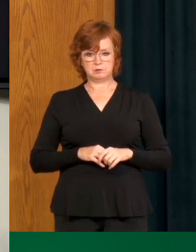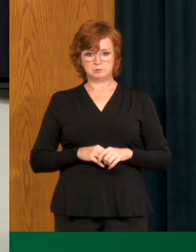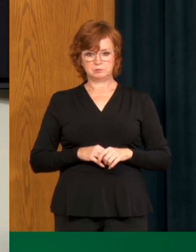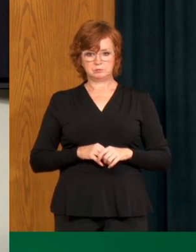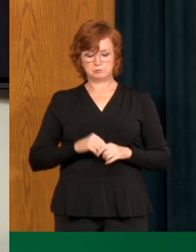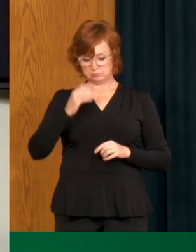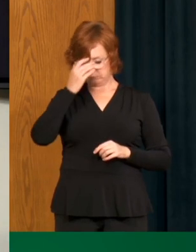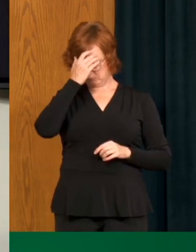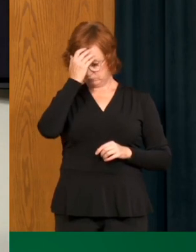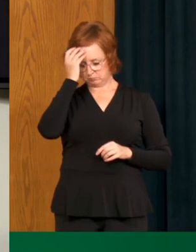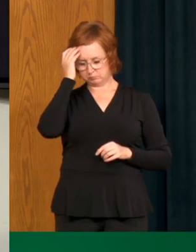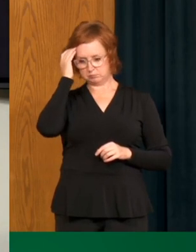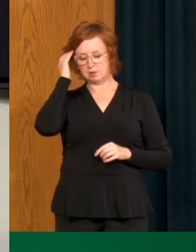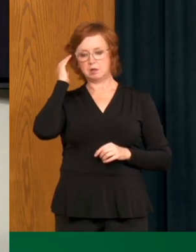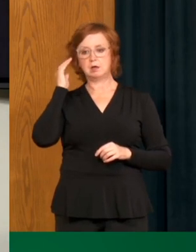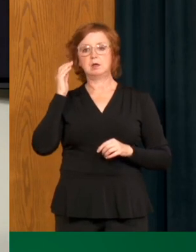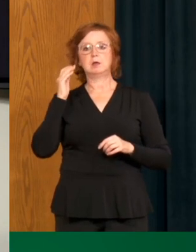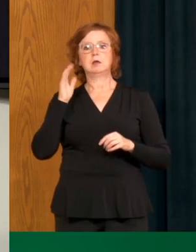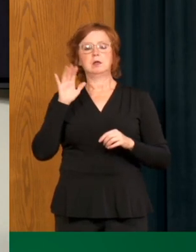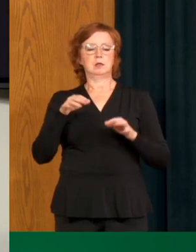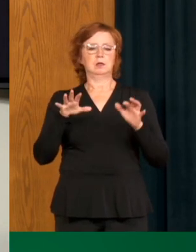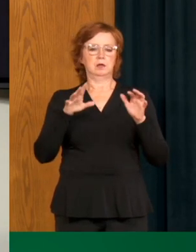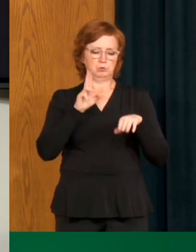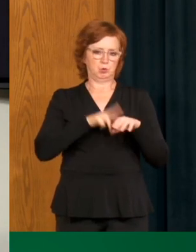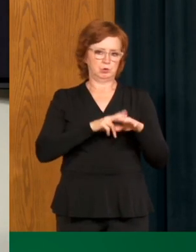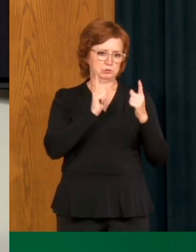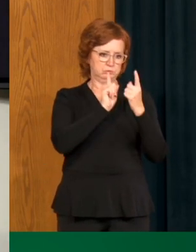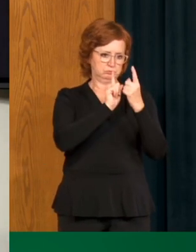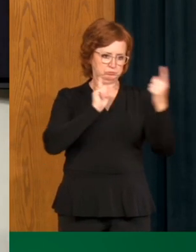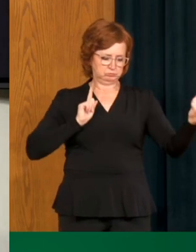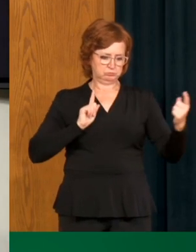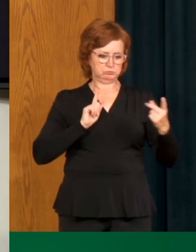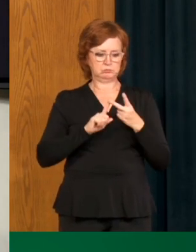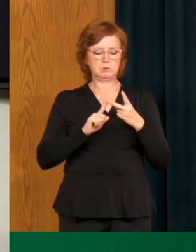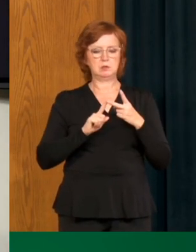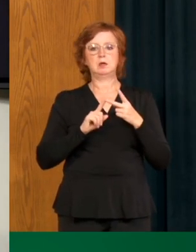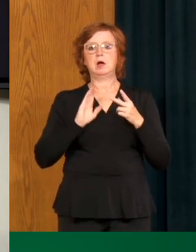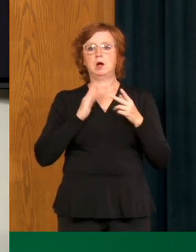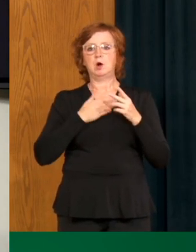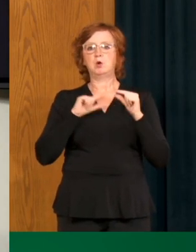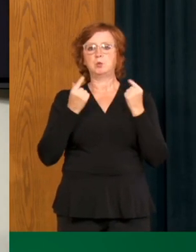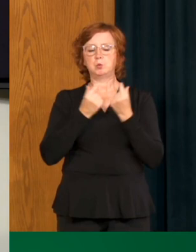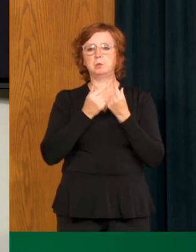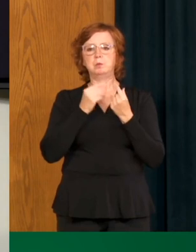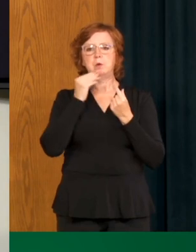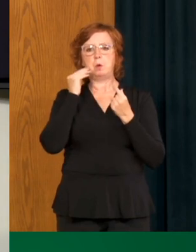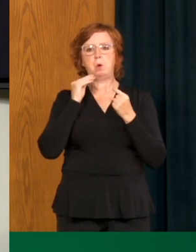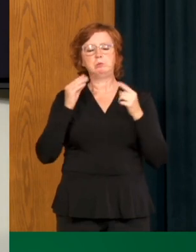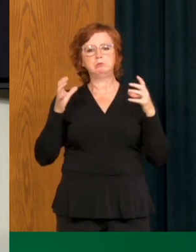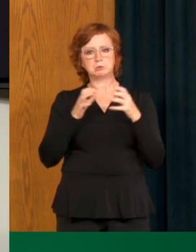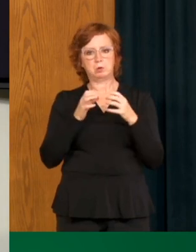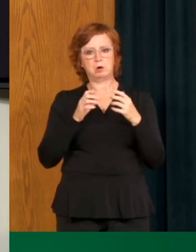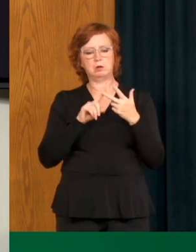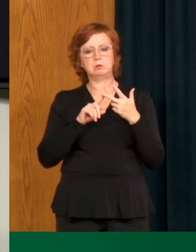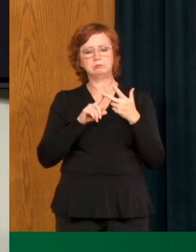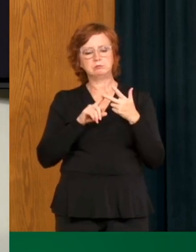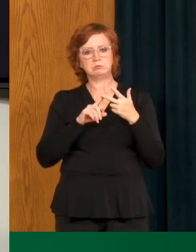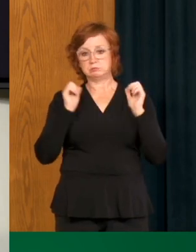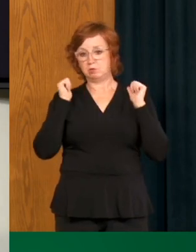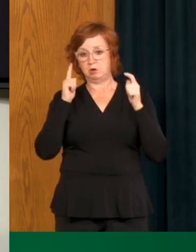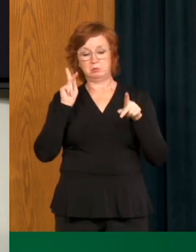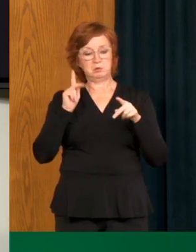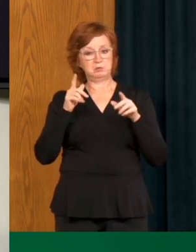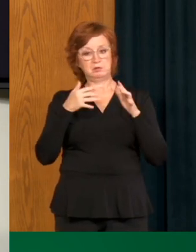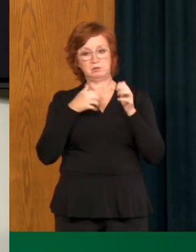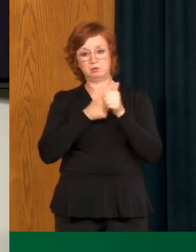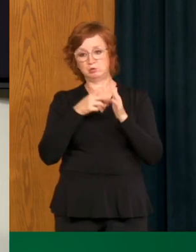keeping our contact small and our virtual household small applied to everyone, mask use should also apply to everyone because that's how